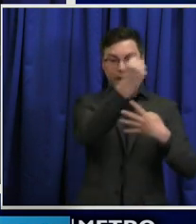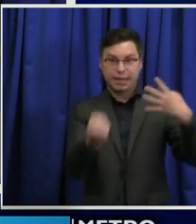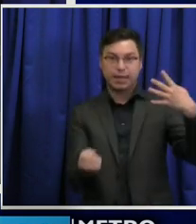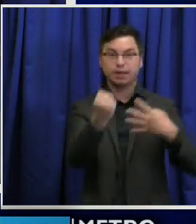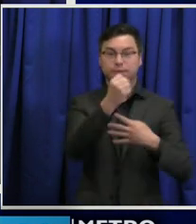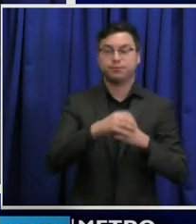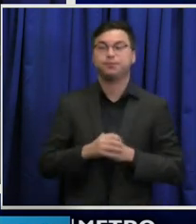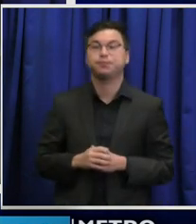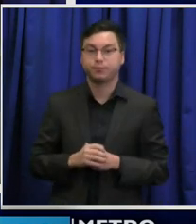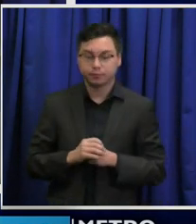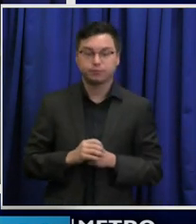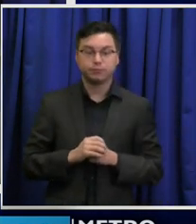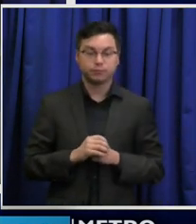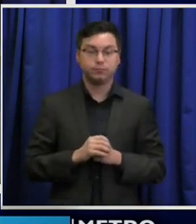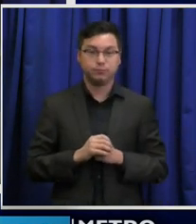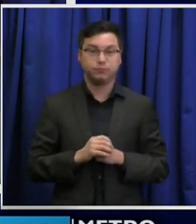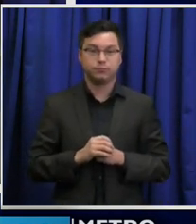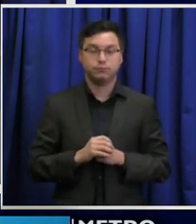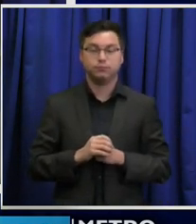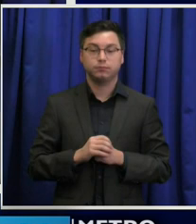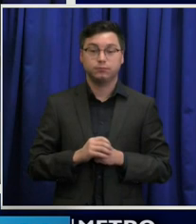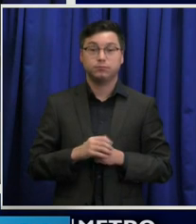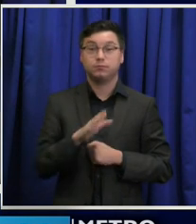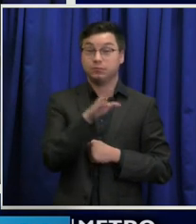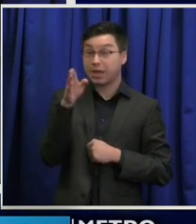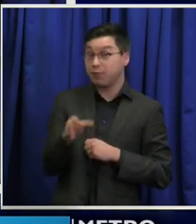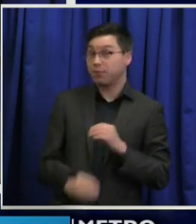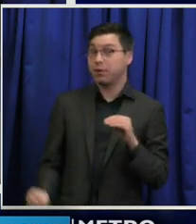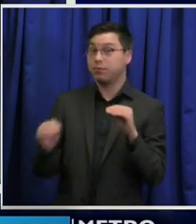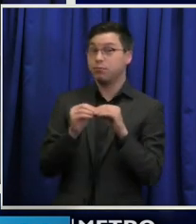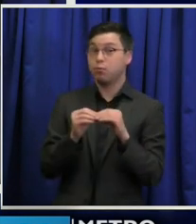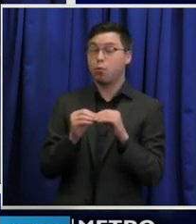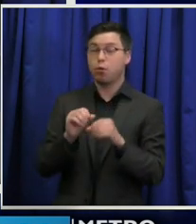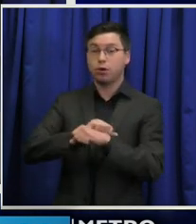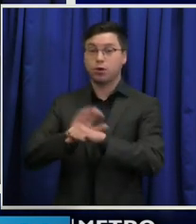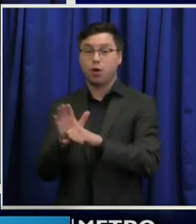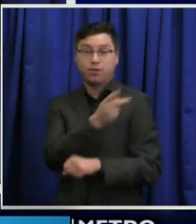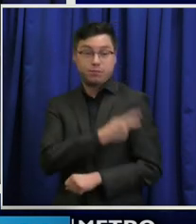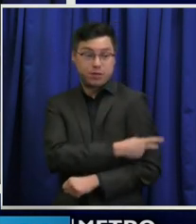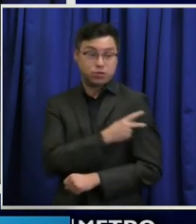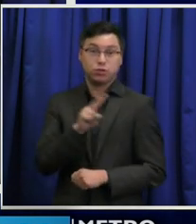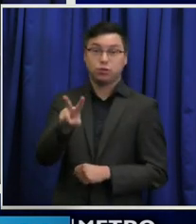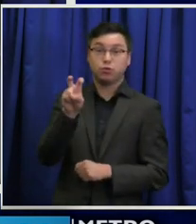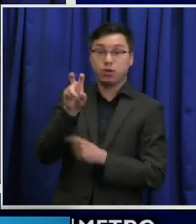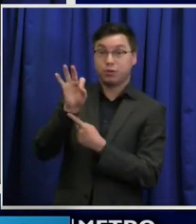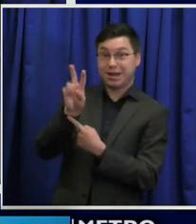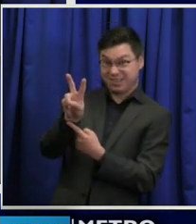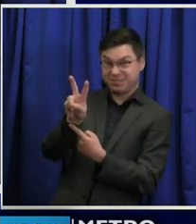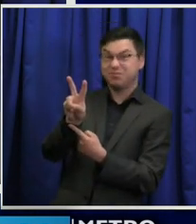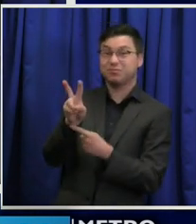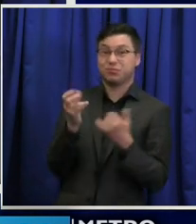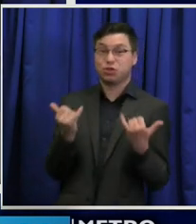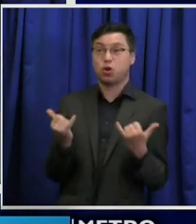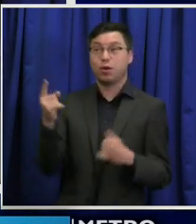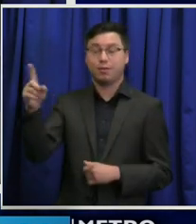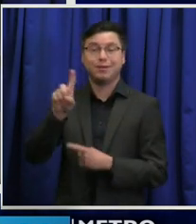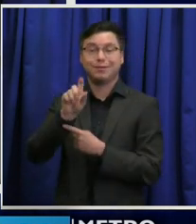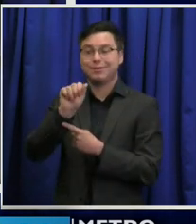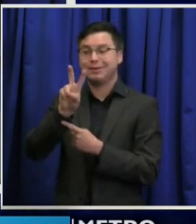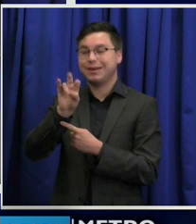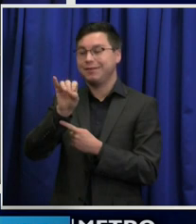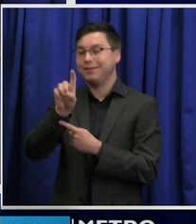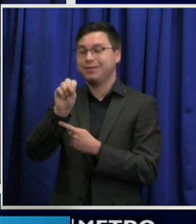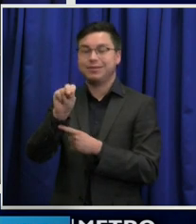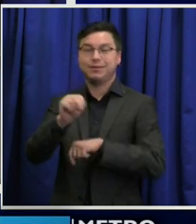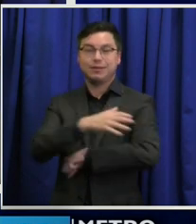more than double hours. Now, there have never been more COVID patients, 292 currently in Davidson County than there